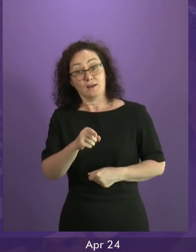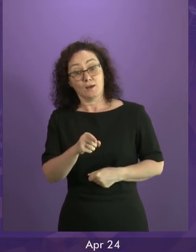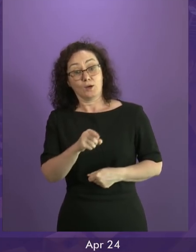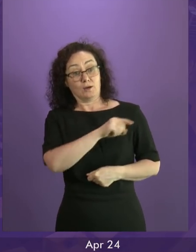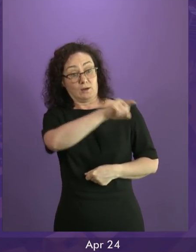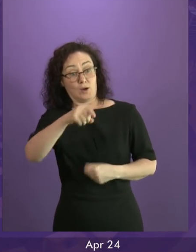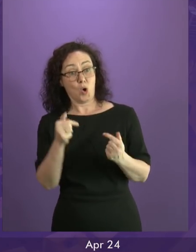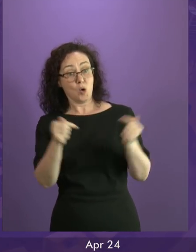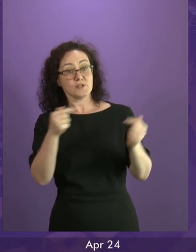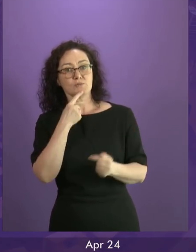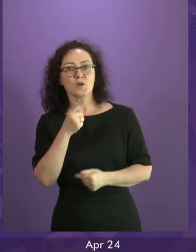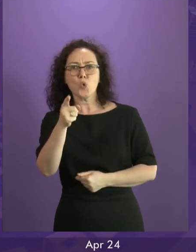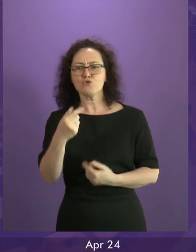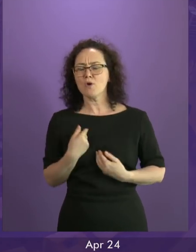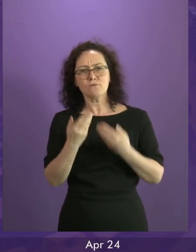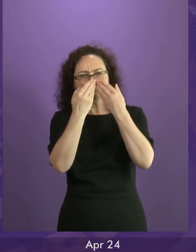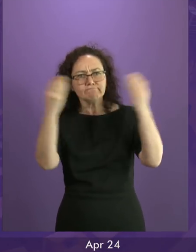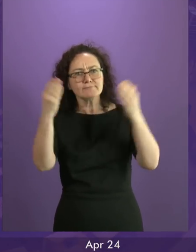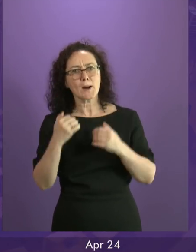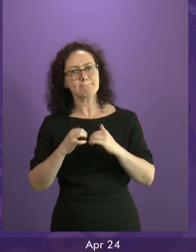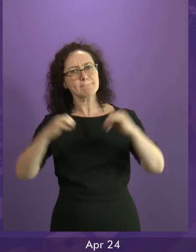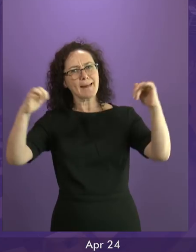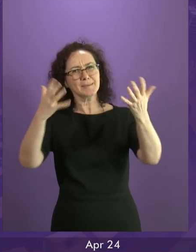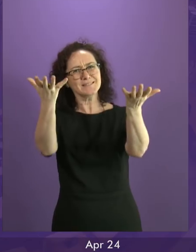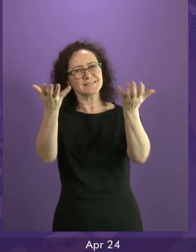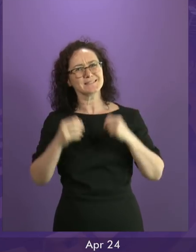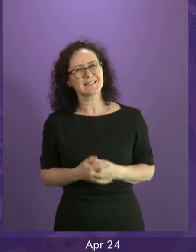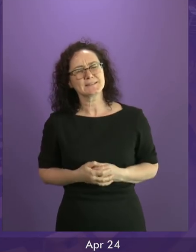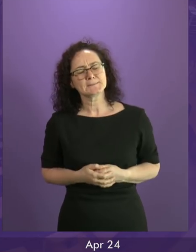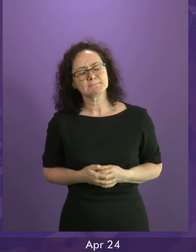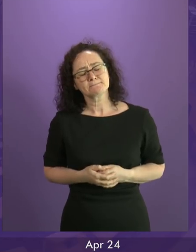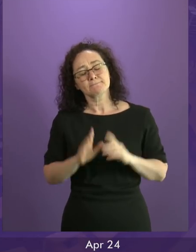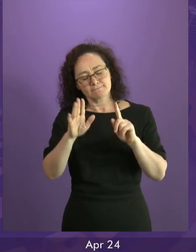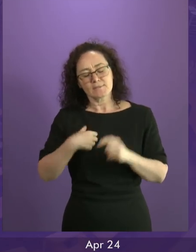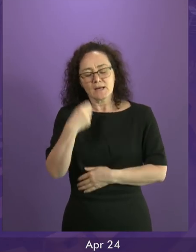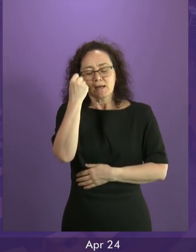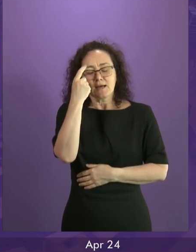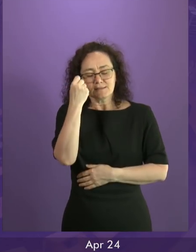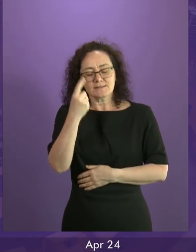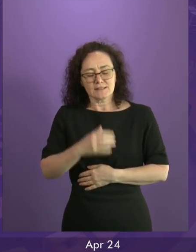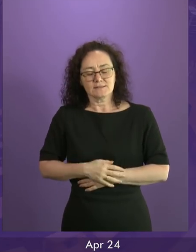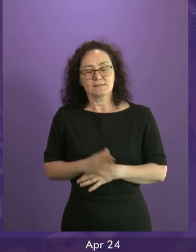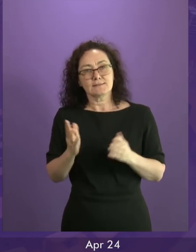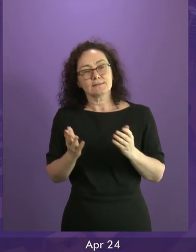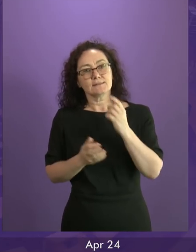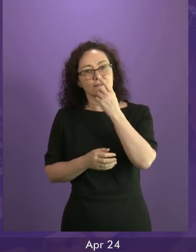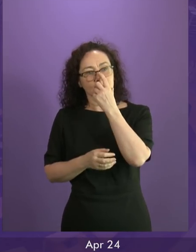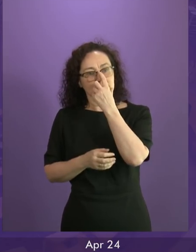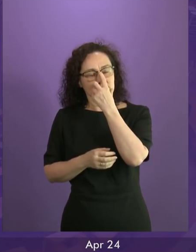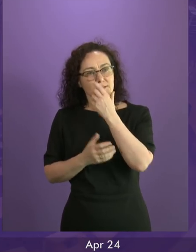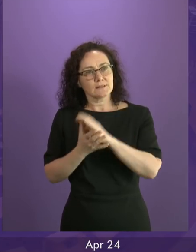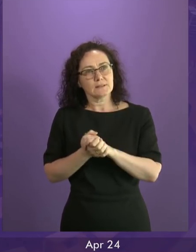the reality. But on the substantive issues, I understand, as I said a moment ago, why the